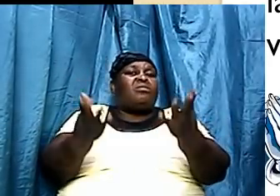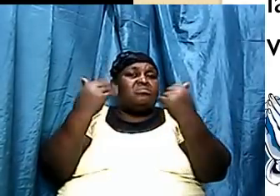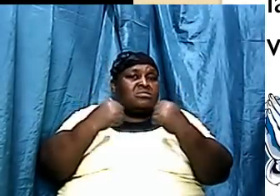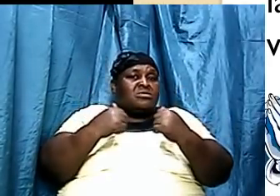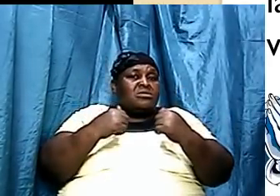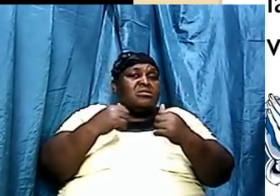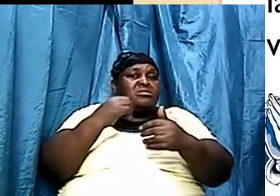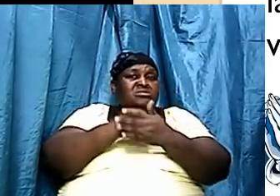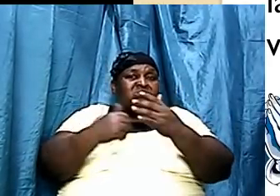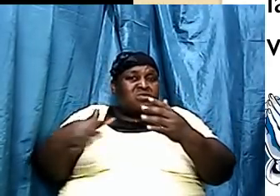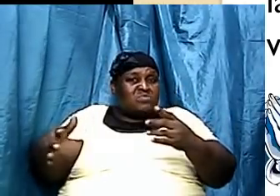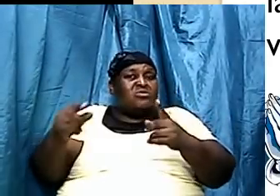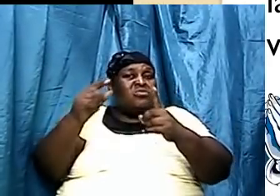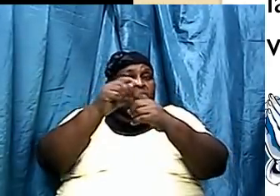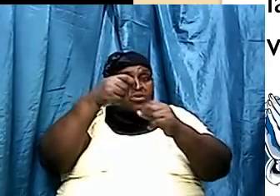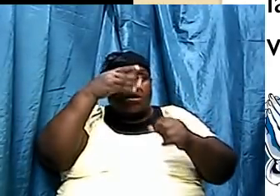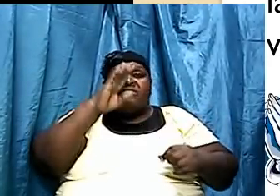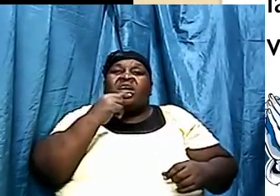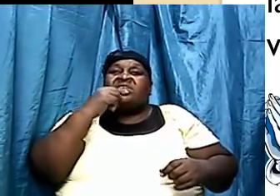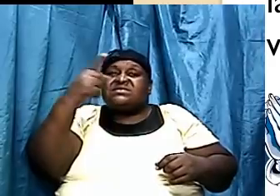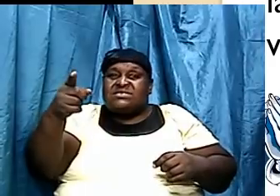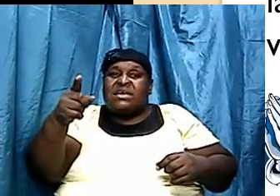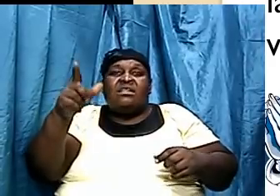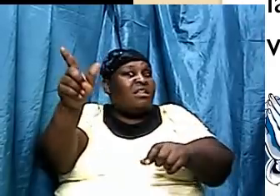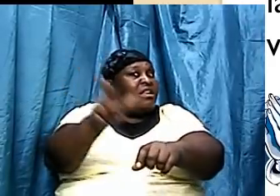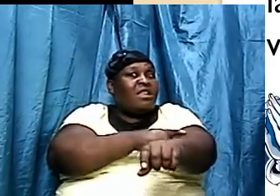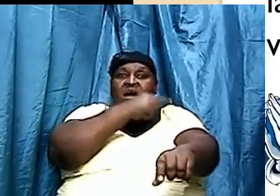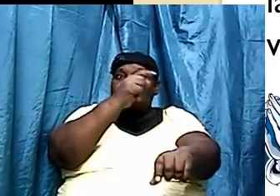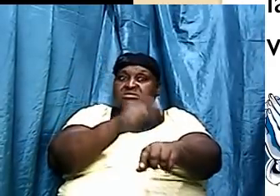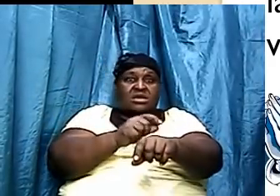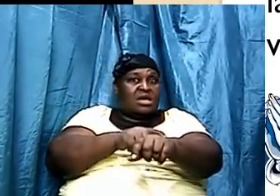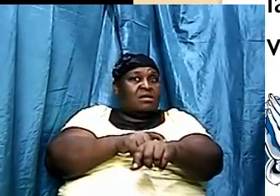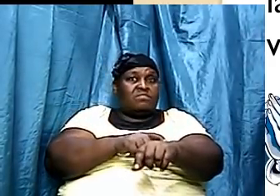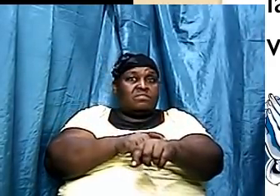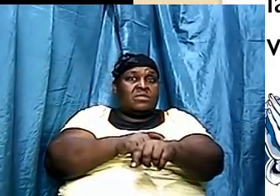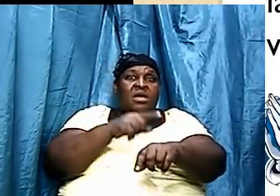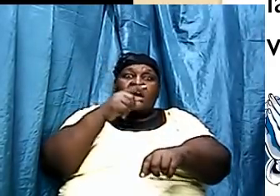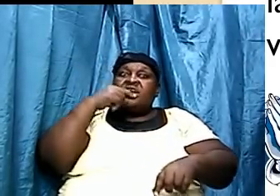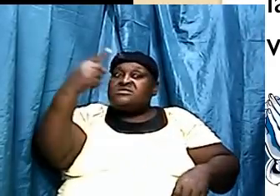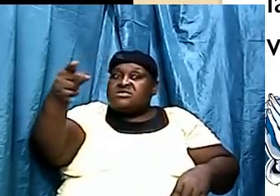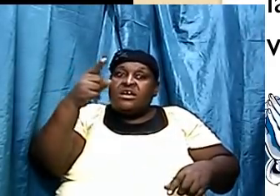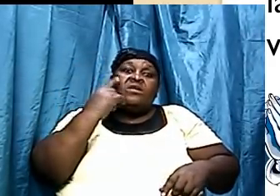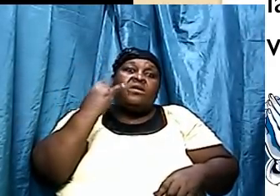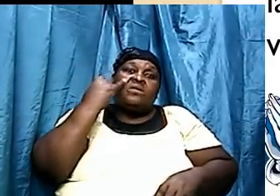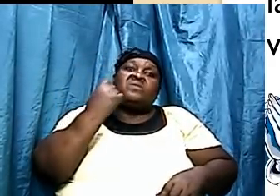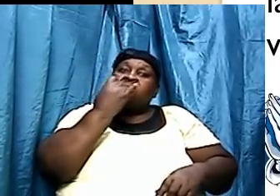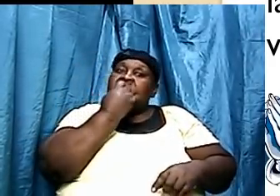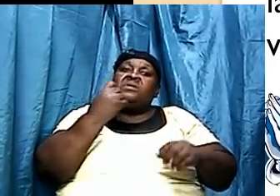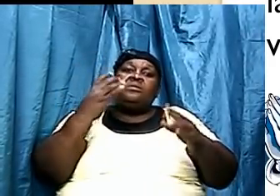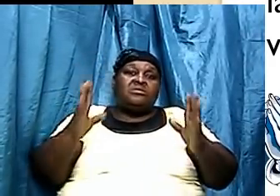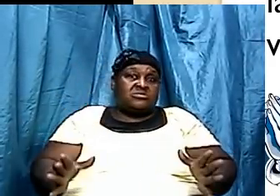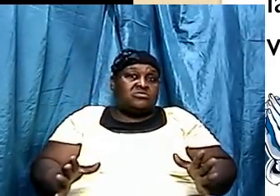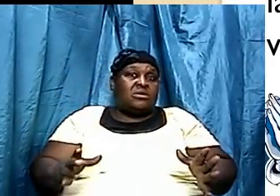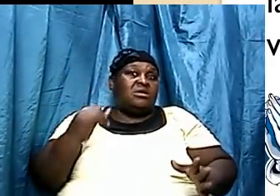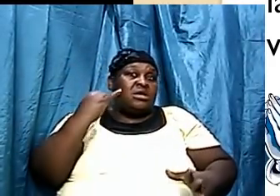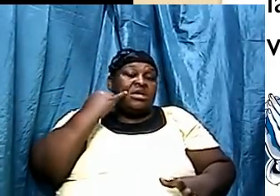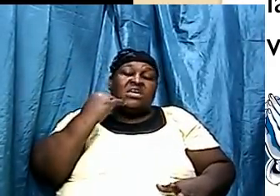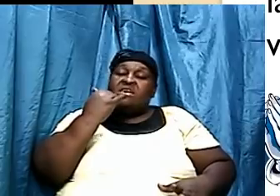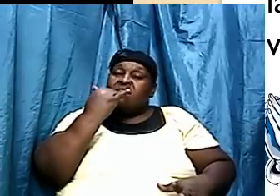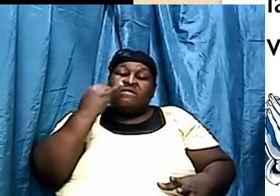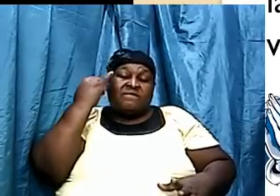a long time ago. And tell Israel, if Israel never knew this, as I said before, they would have died in the wilderness.